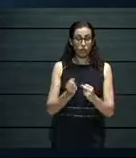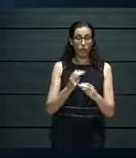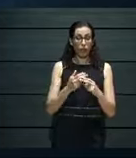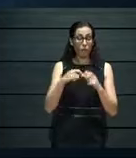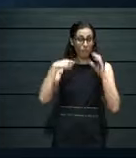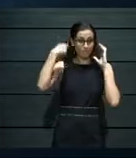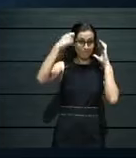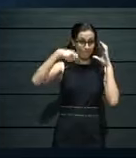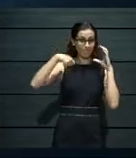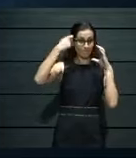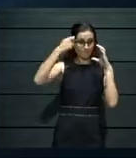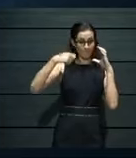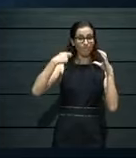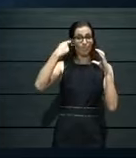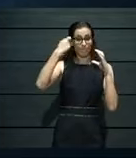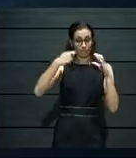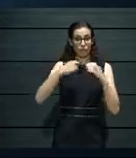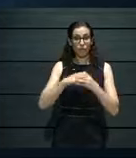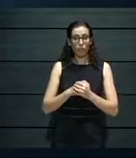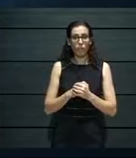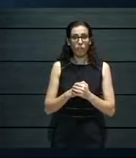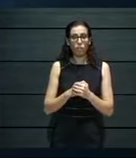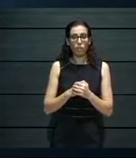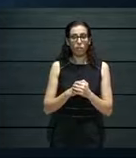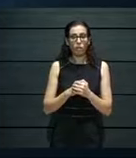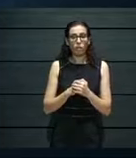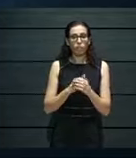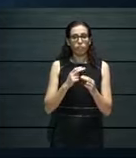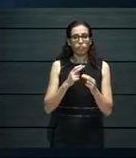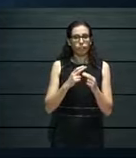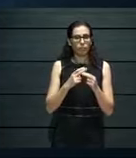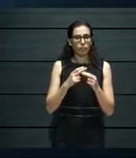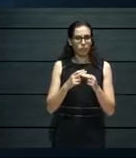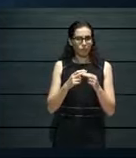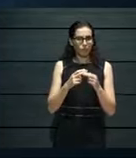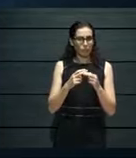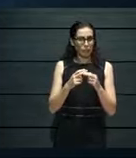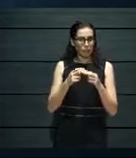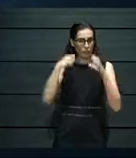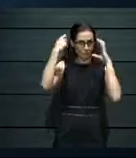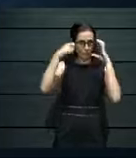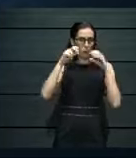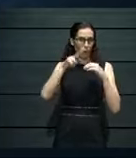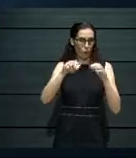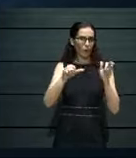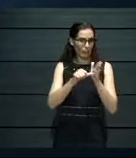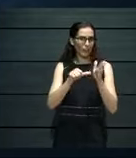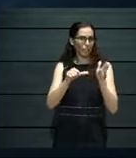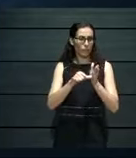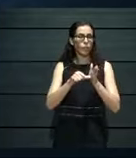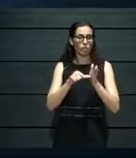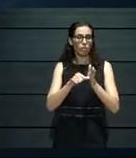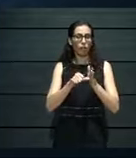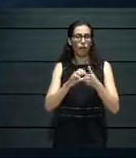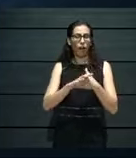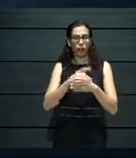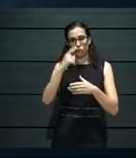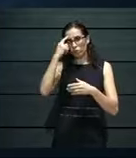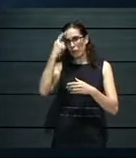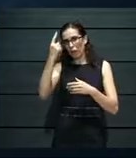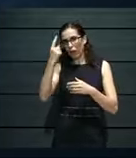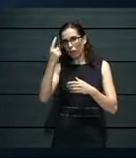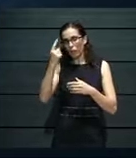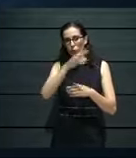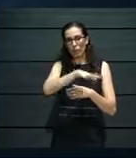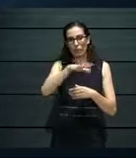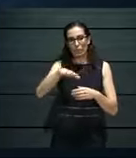in very challenging ways. Because, as everyone knows, people